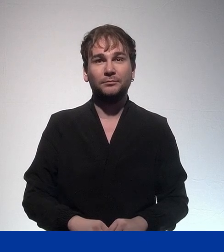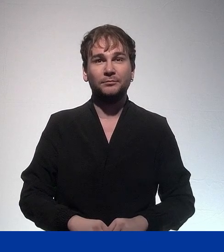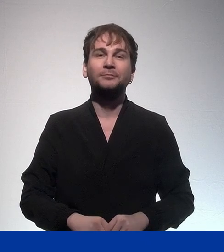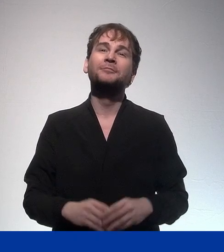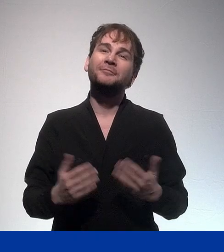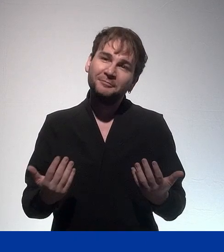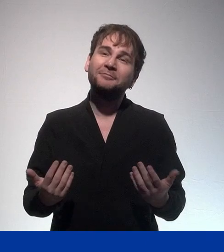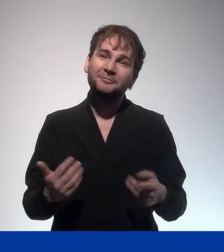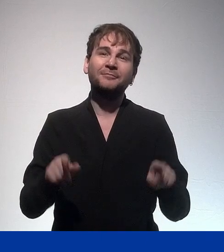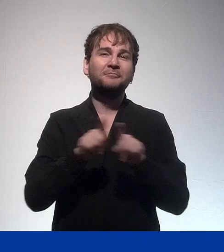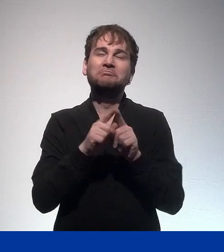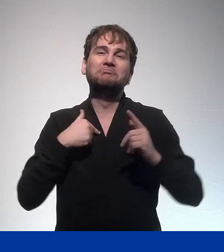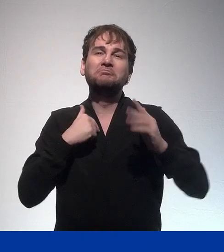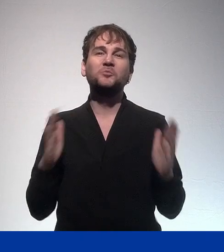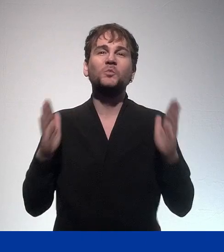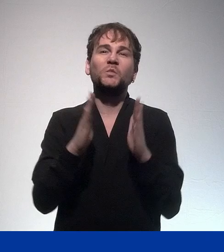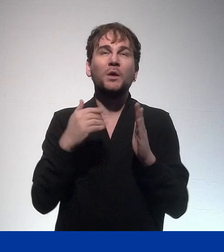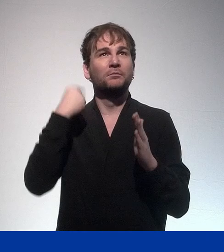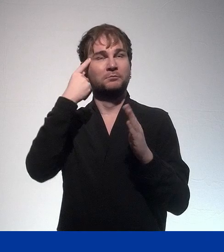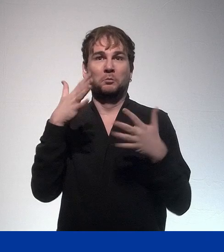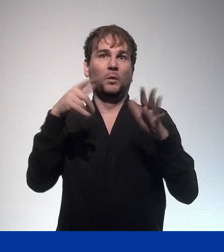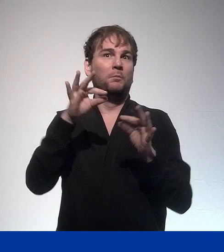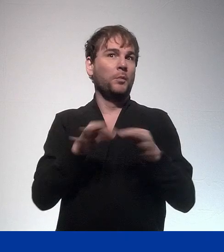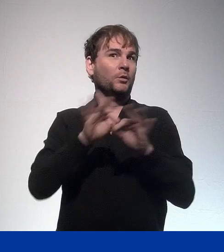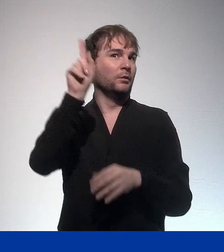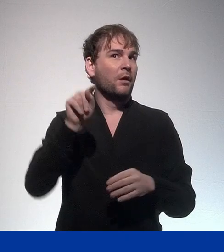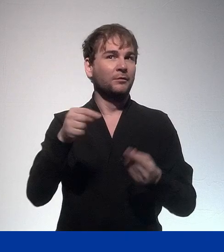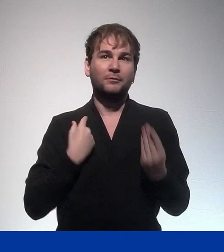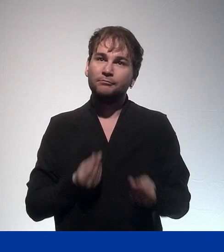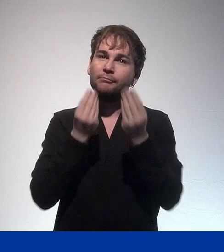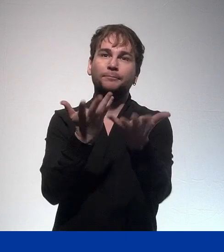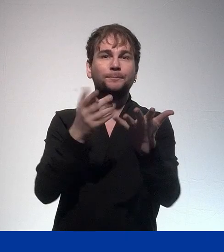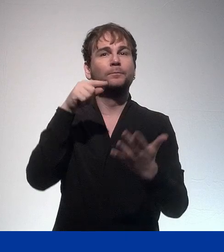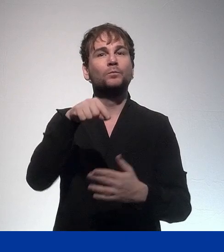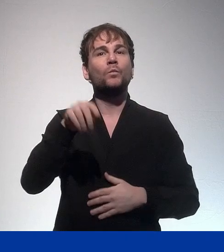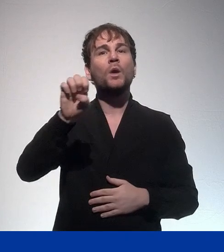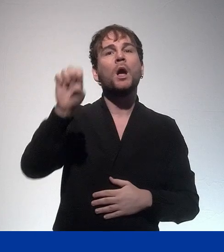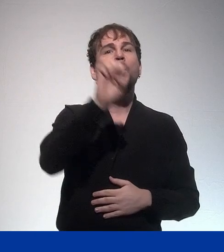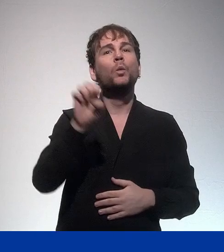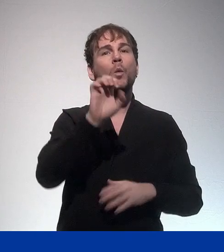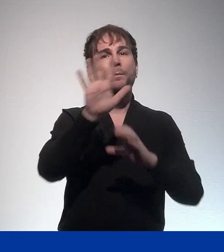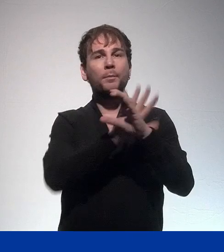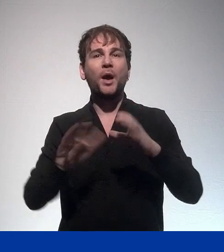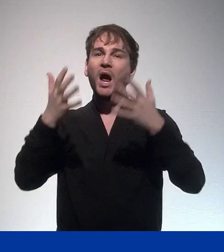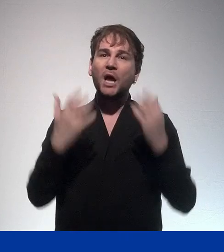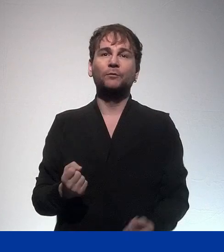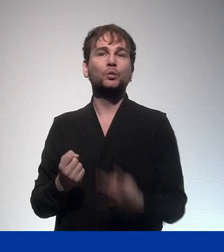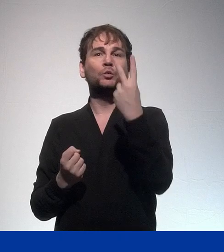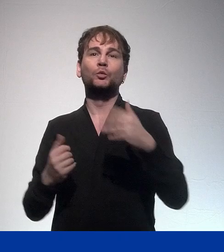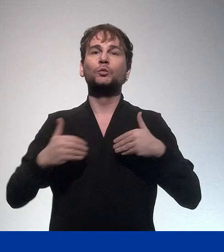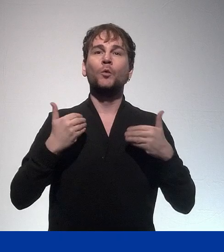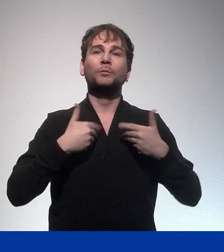Maybe I should say one more thing. Of course, there are two major European youth programmes in